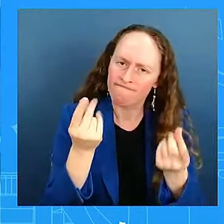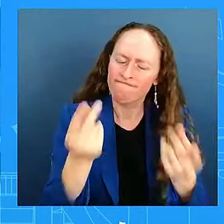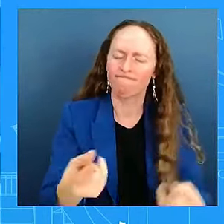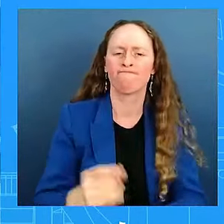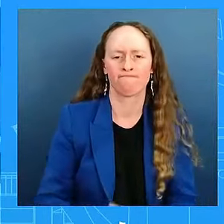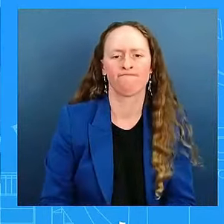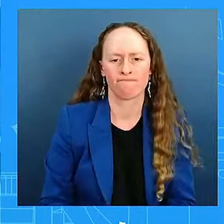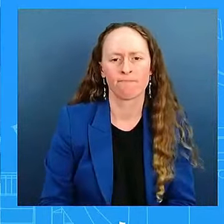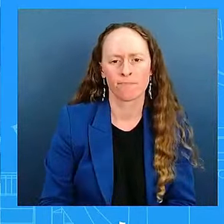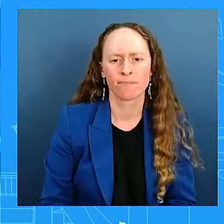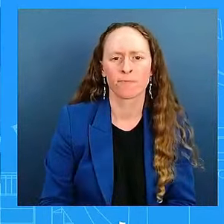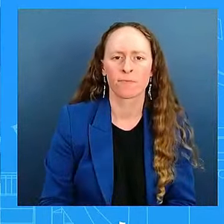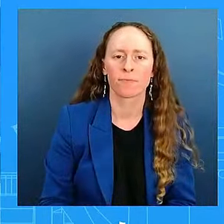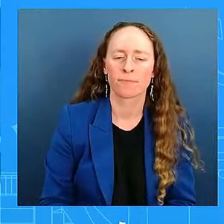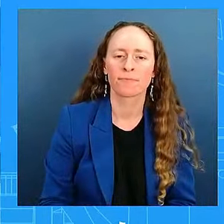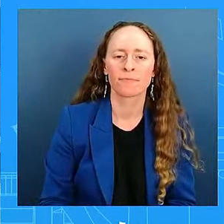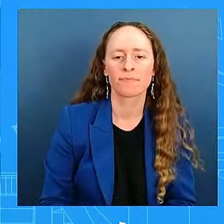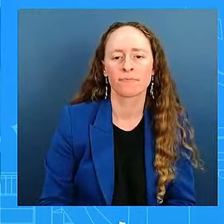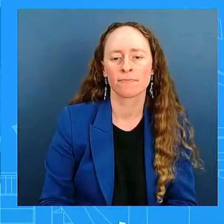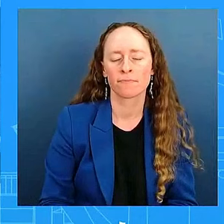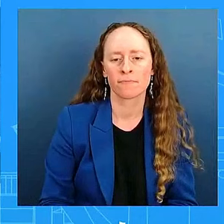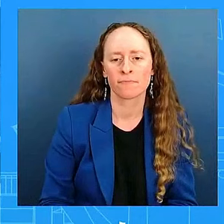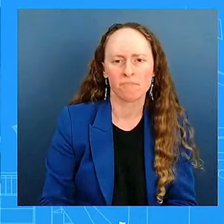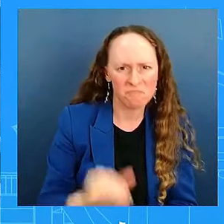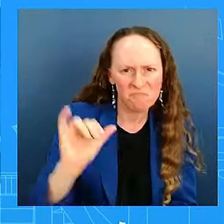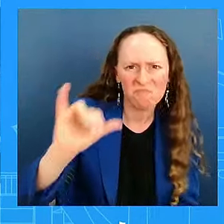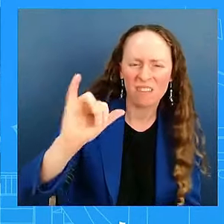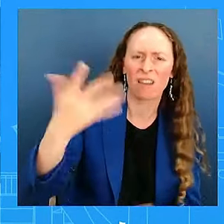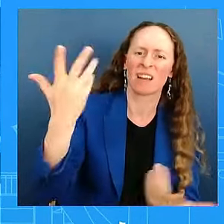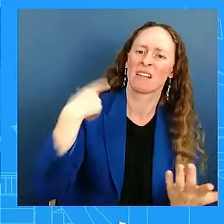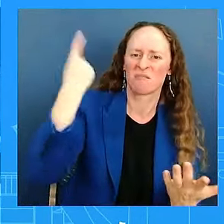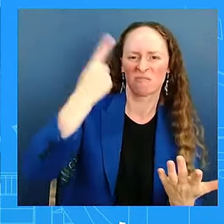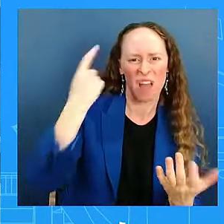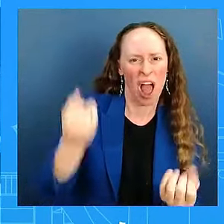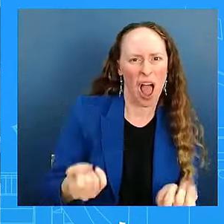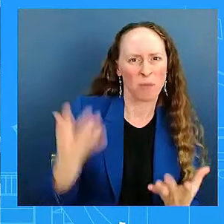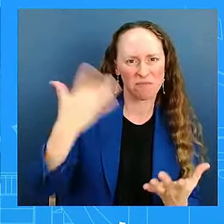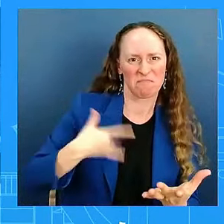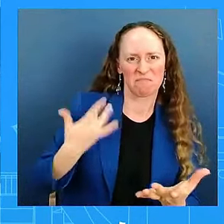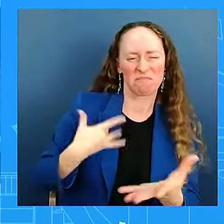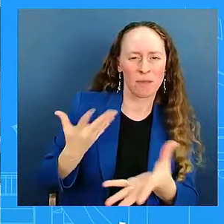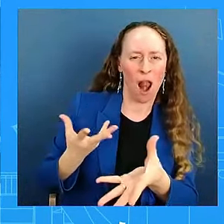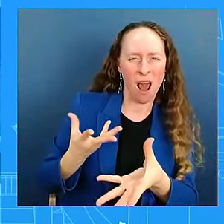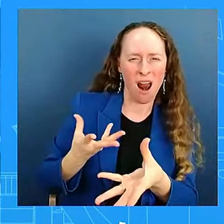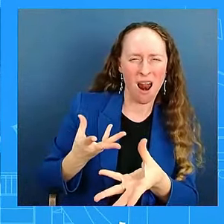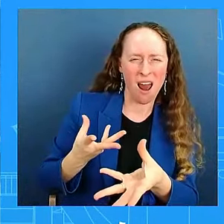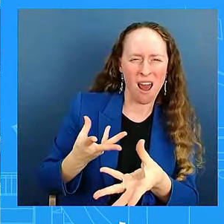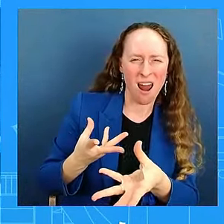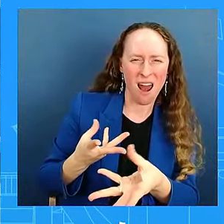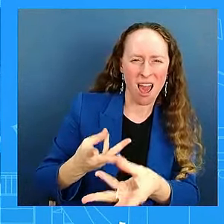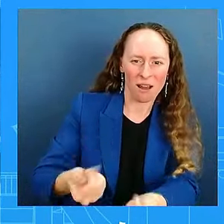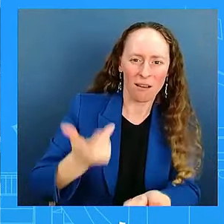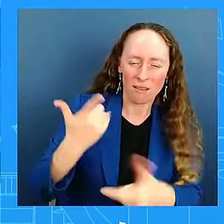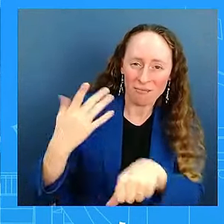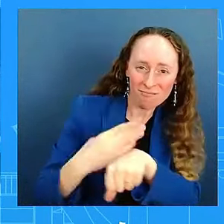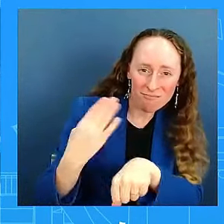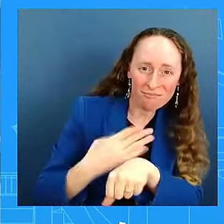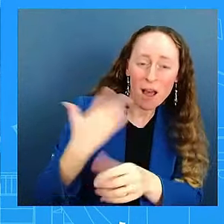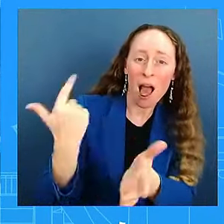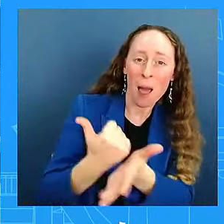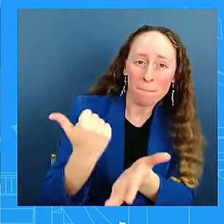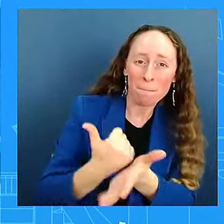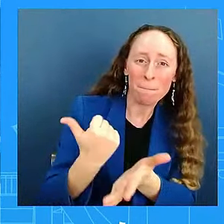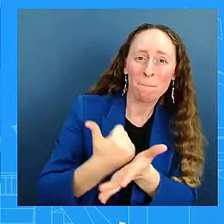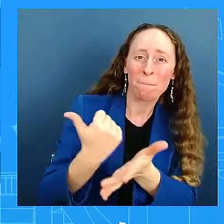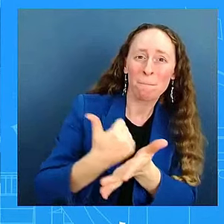money it's going to cost, A, to do this relief effort, and B, to do the rebuild effort once we get there? And how much of that will be covered